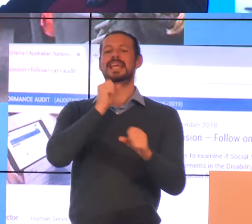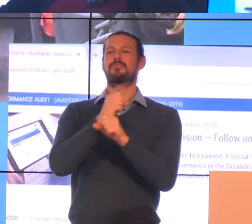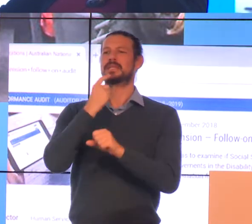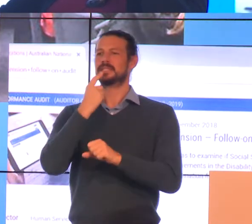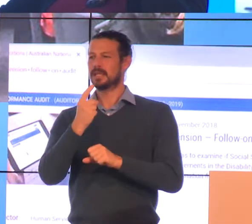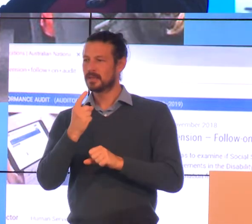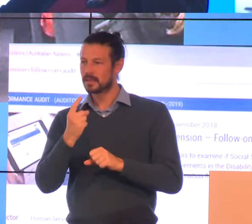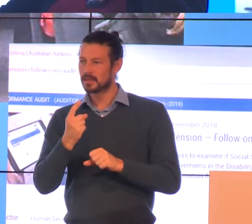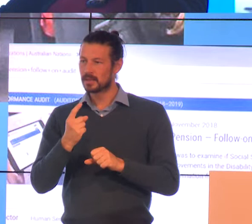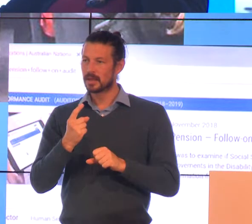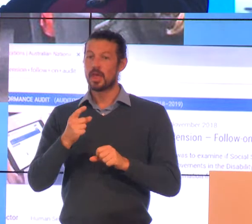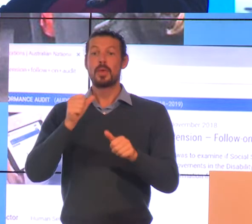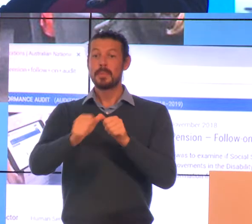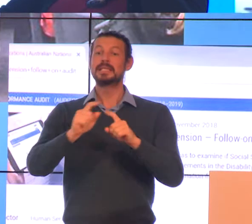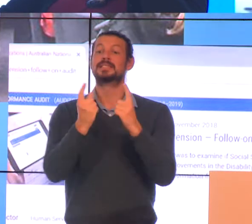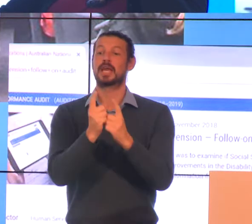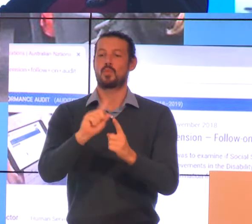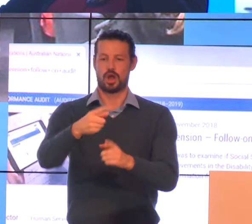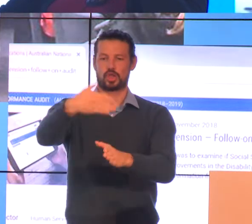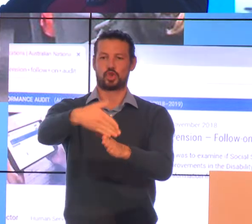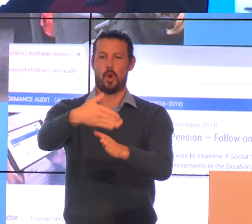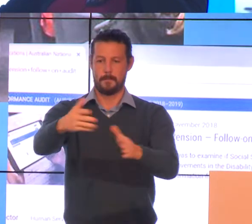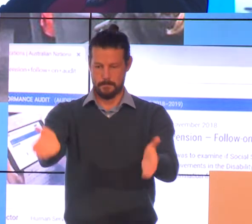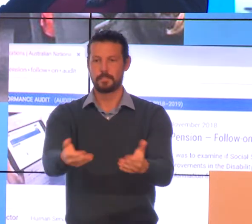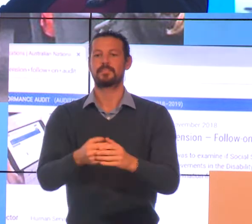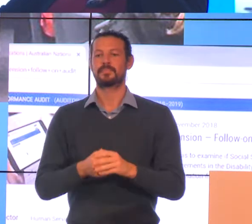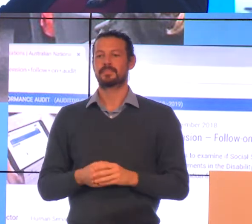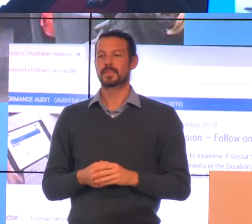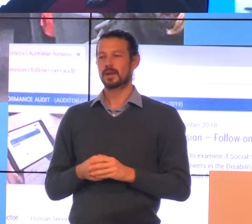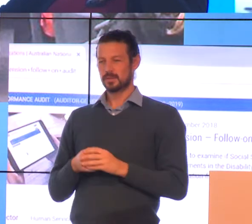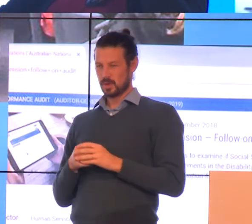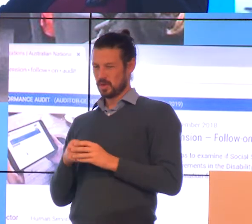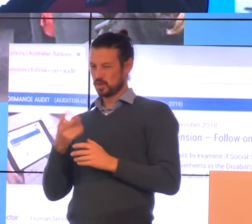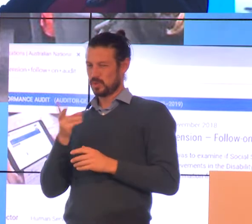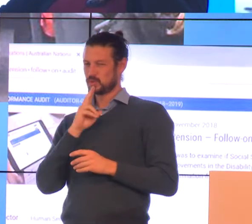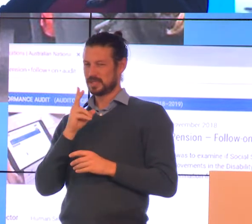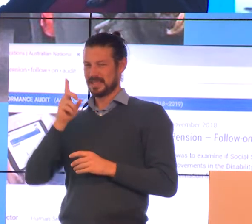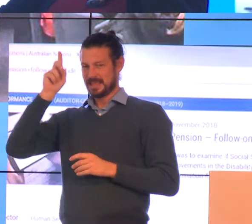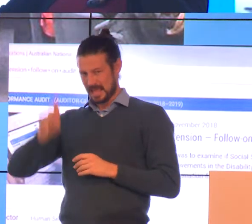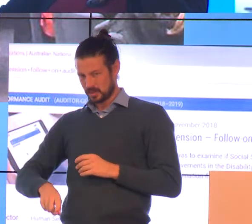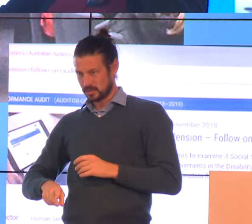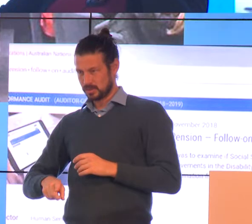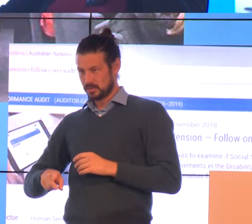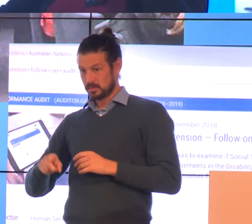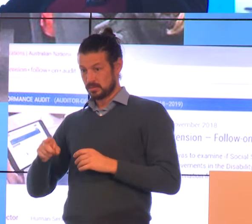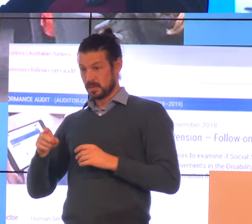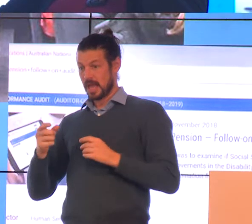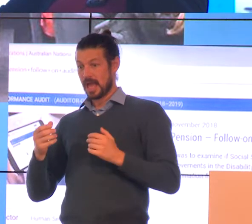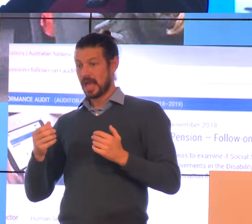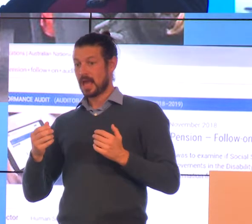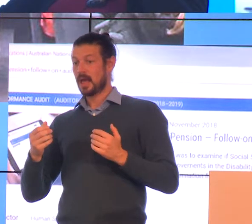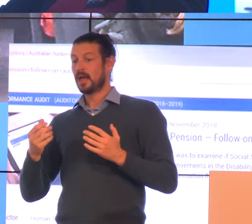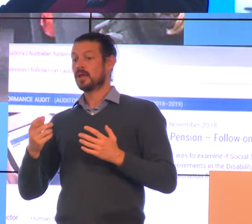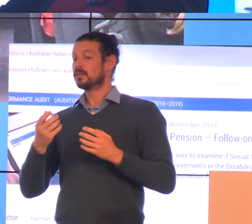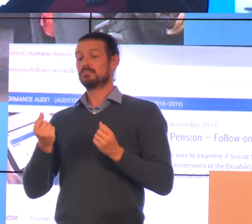welfare is a job. How many of those 200,000, do we know how many of those 200,000 have been taken off the